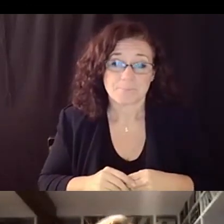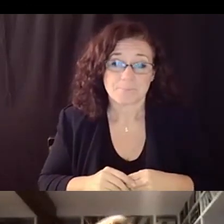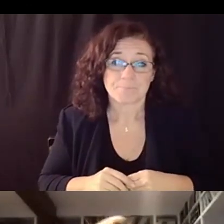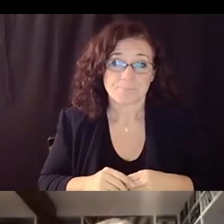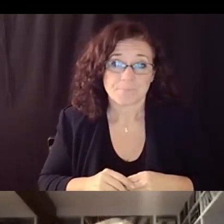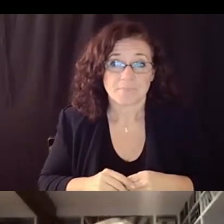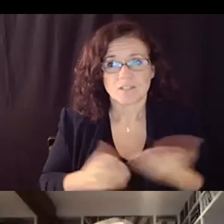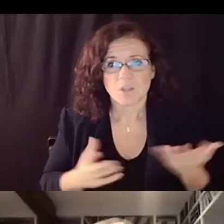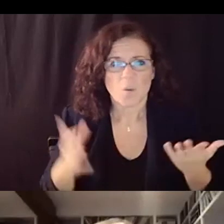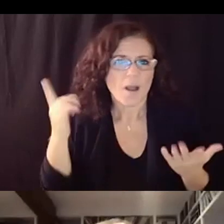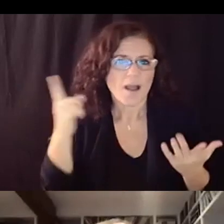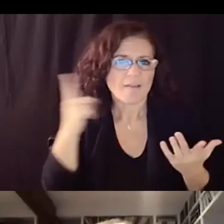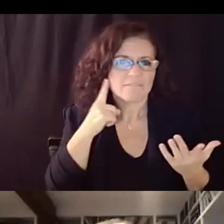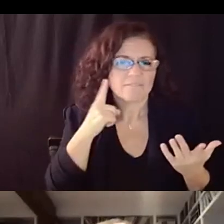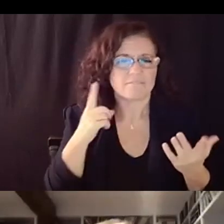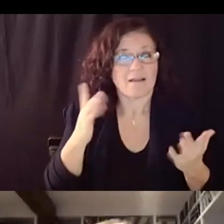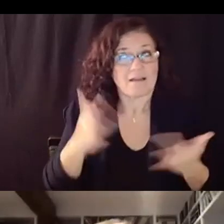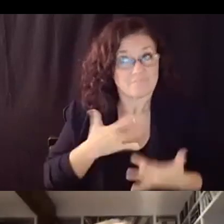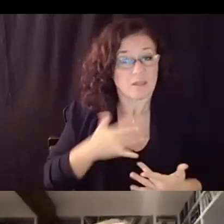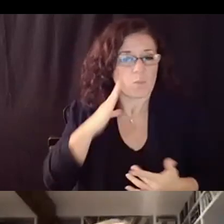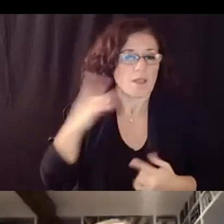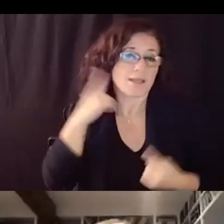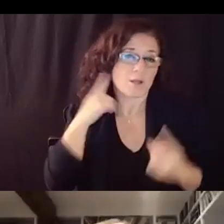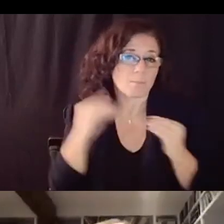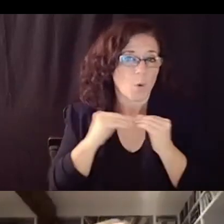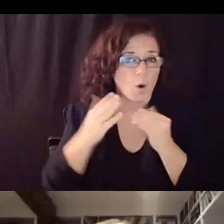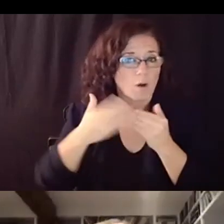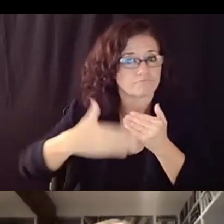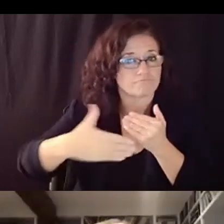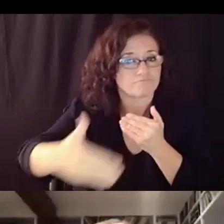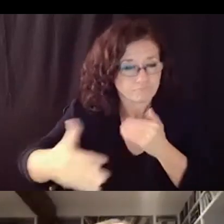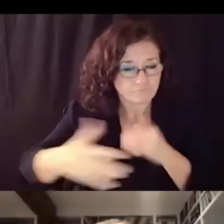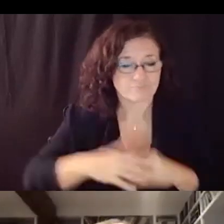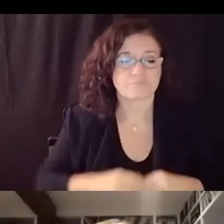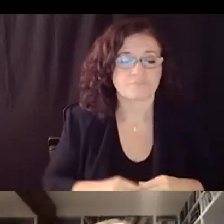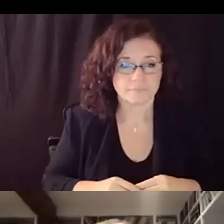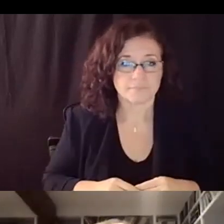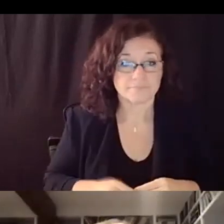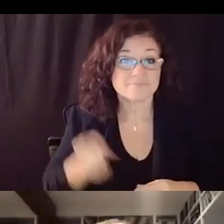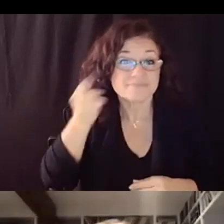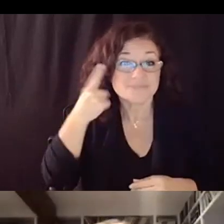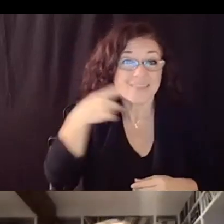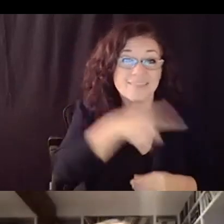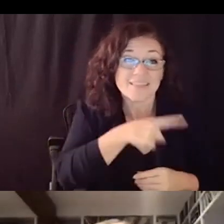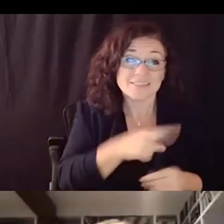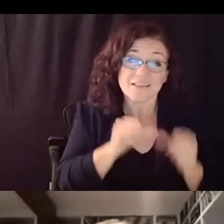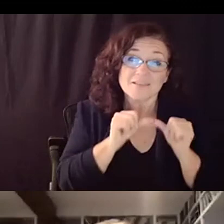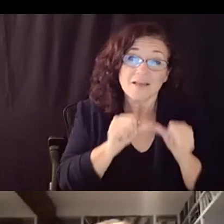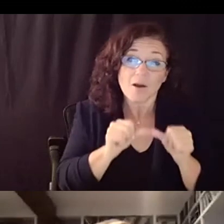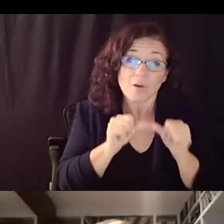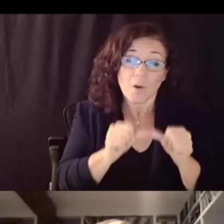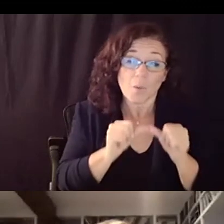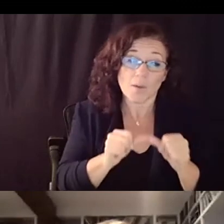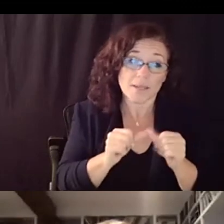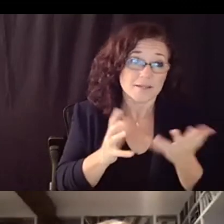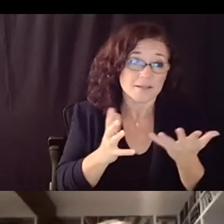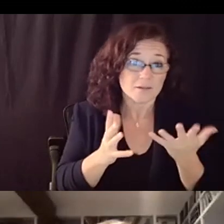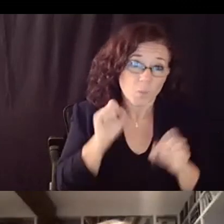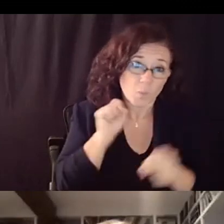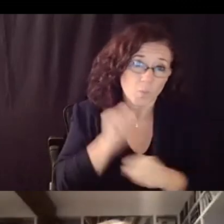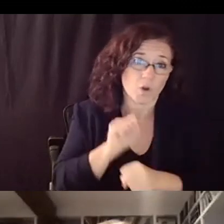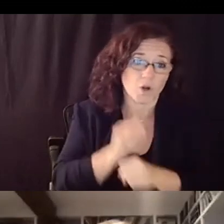continue to be having with them and this is a long-haul effort this is not just uh meant to end